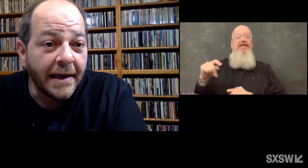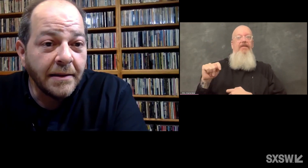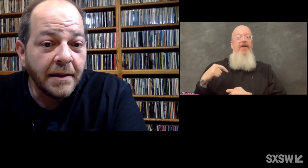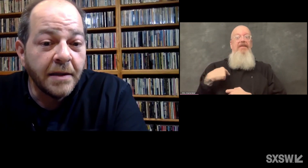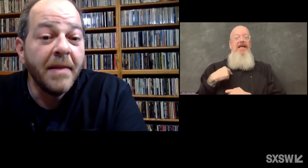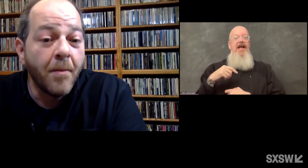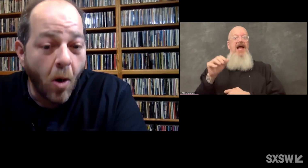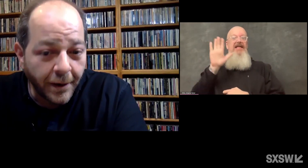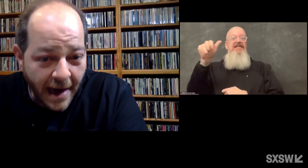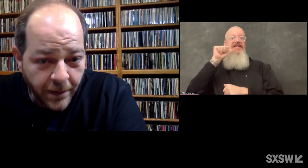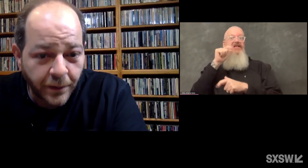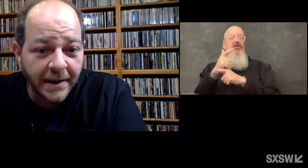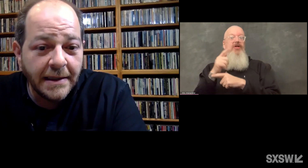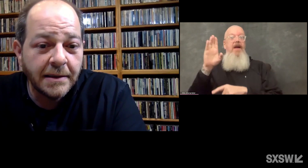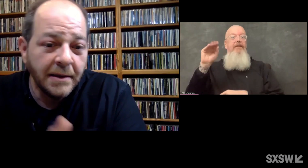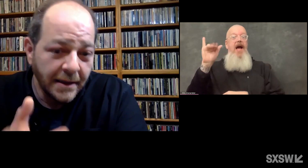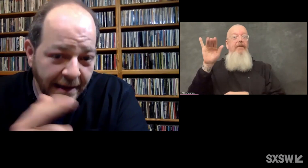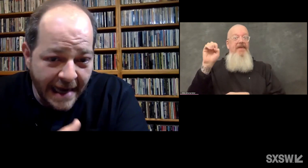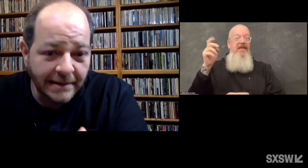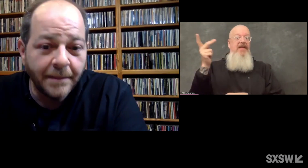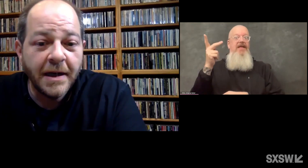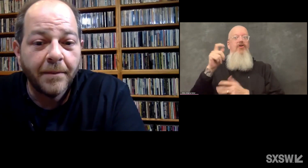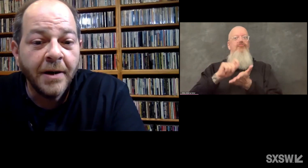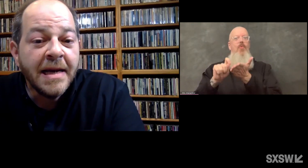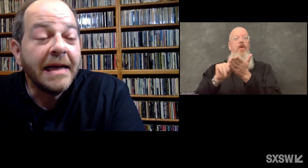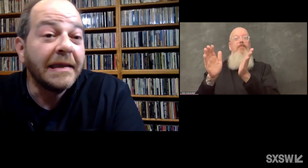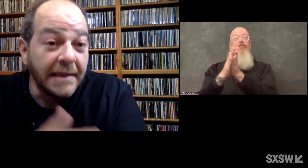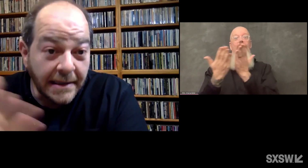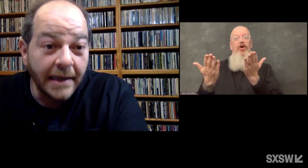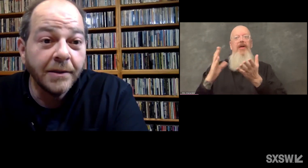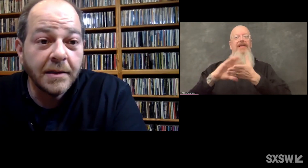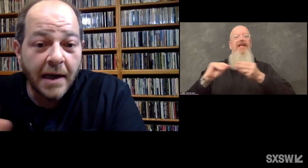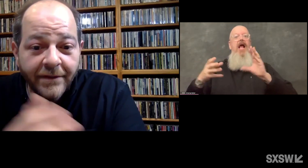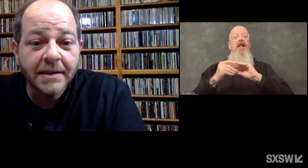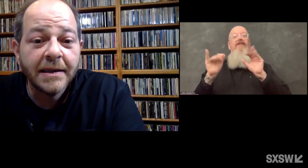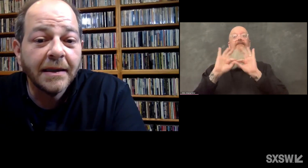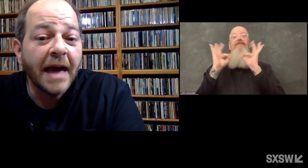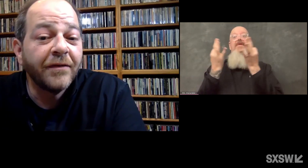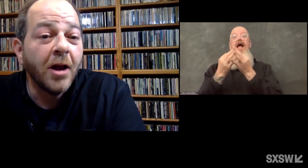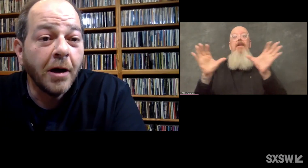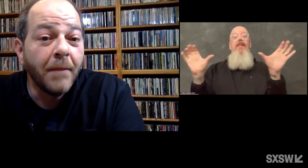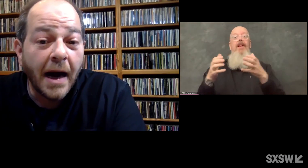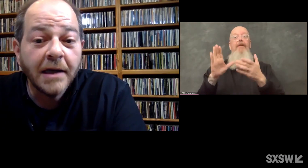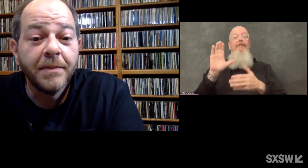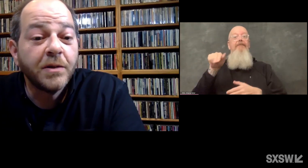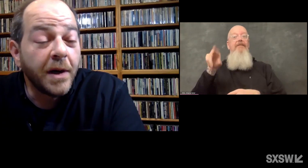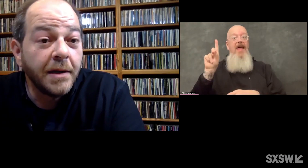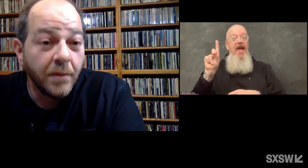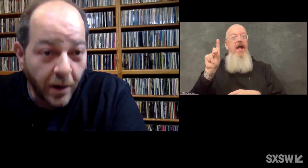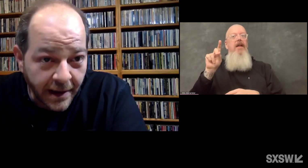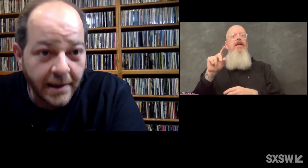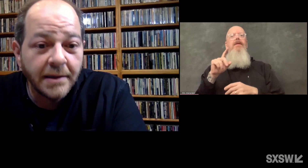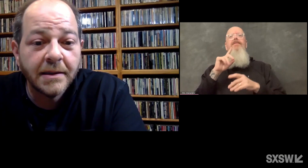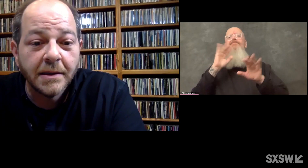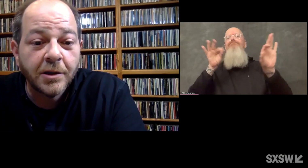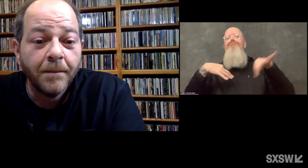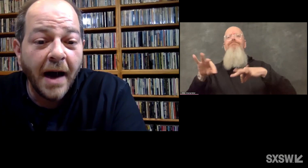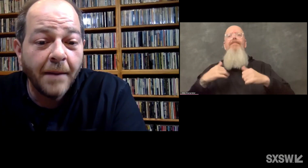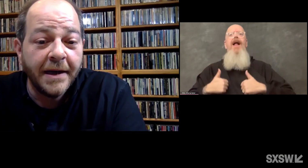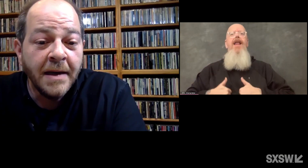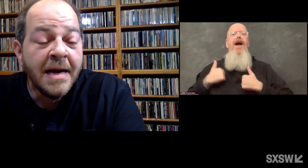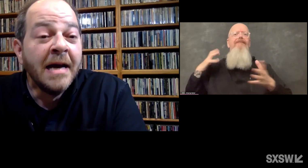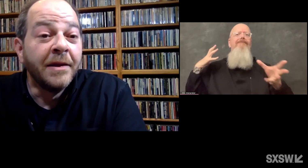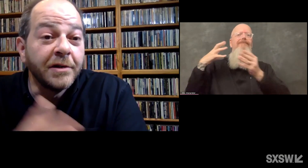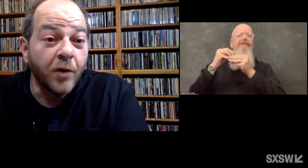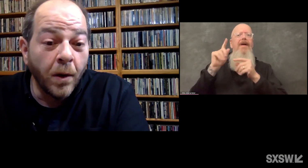the Family Band, the memoir, that was released last September. It details, obviously, the lifelong bond between Willie and his sister